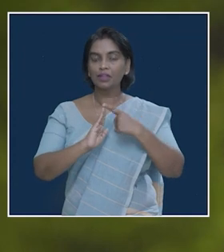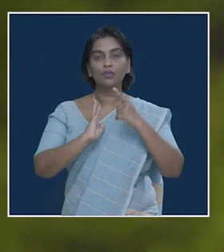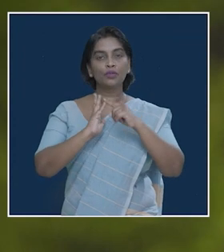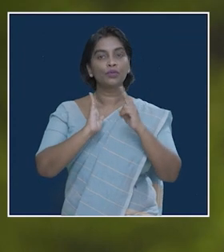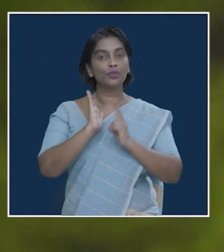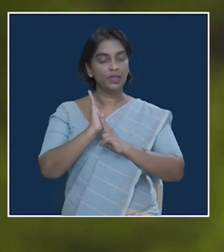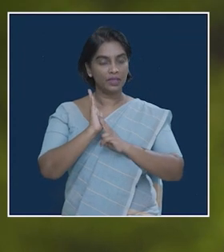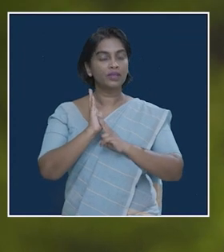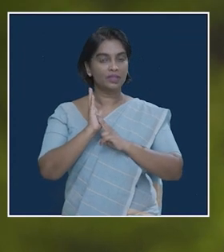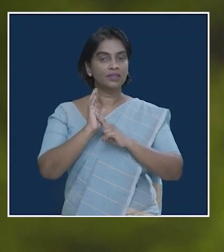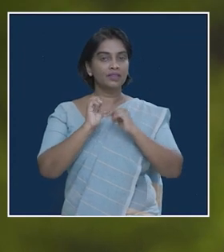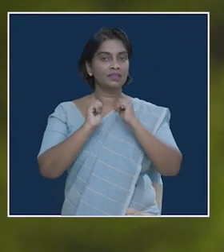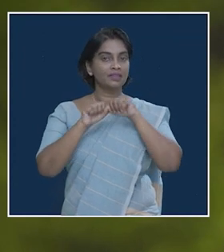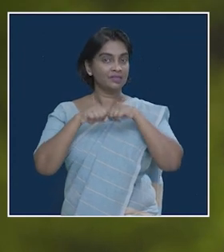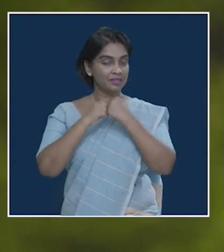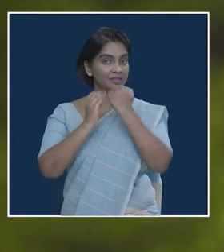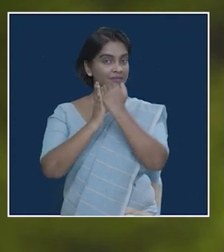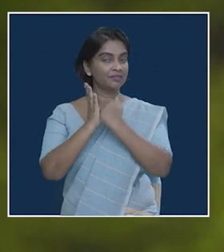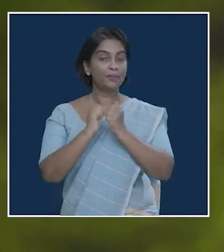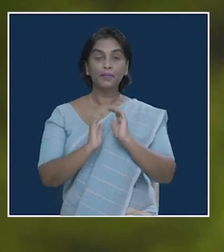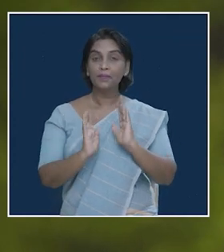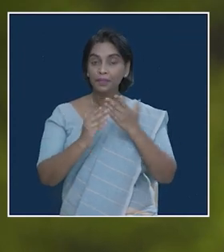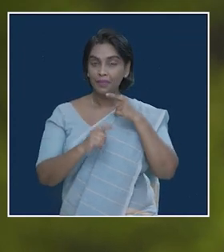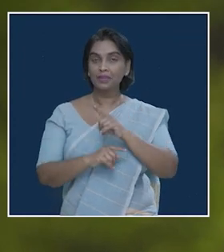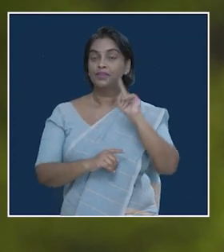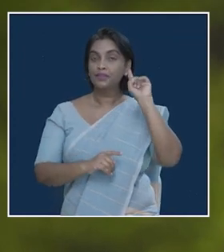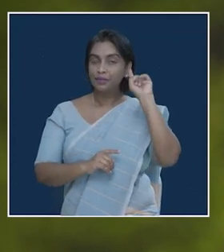UNDP Lanka has over the past few years